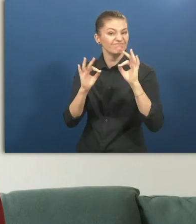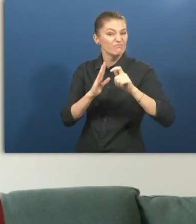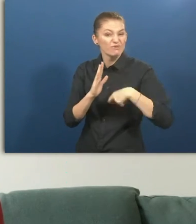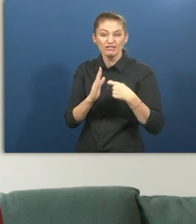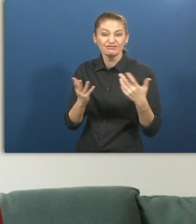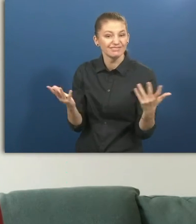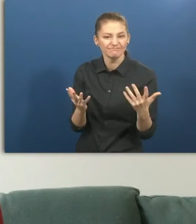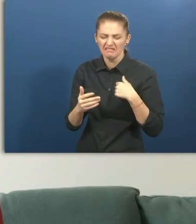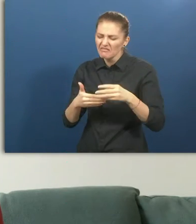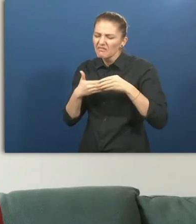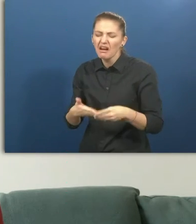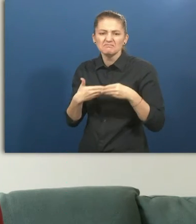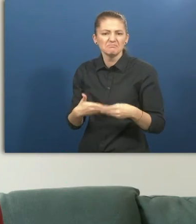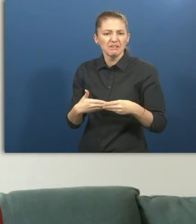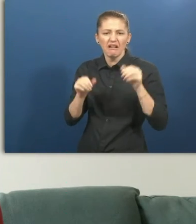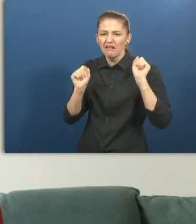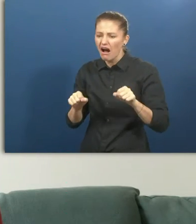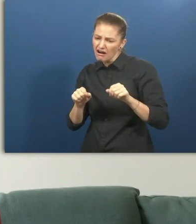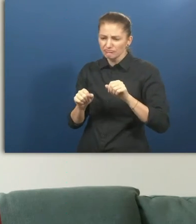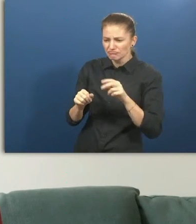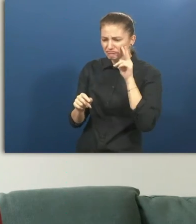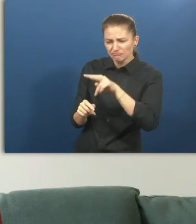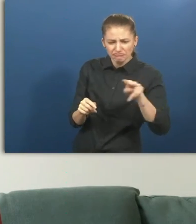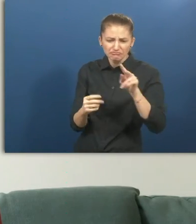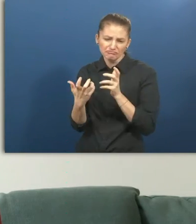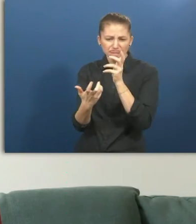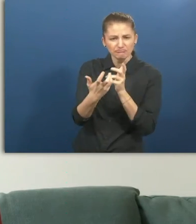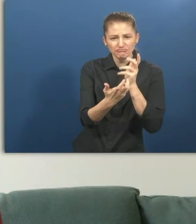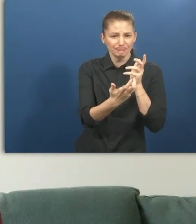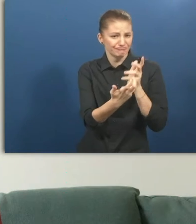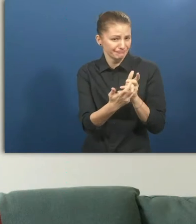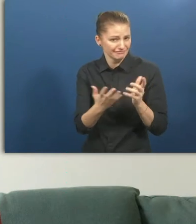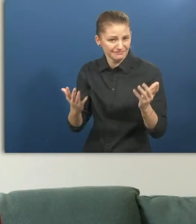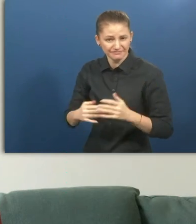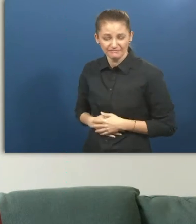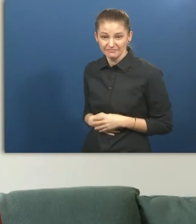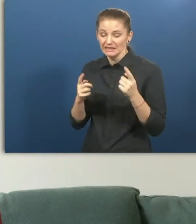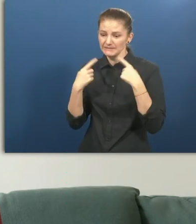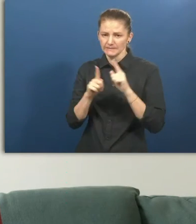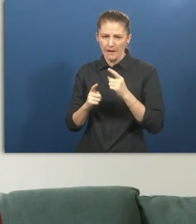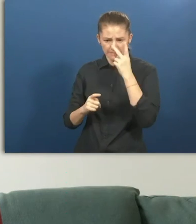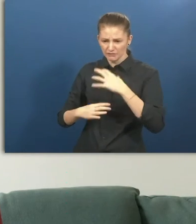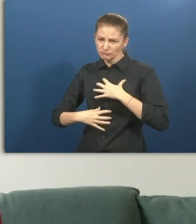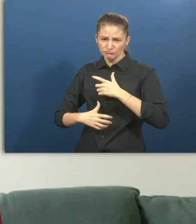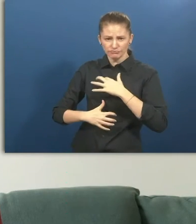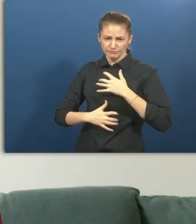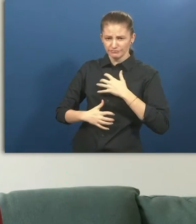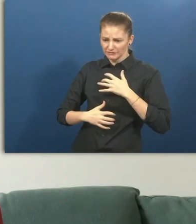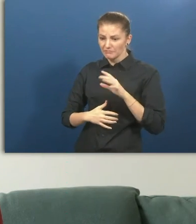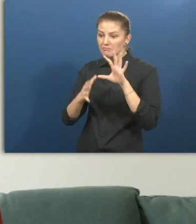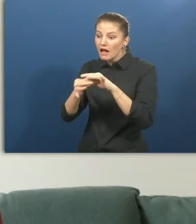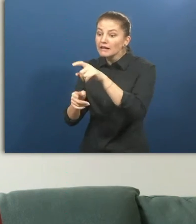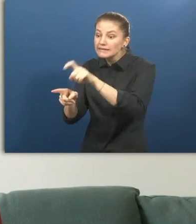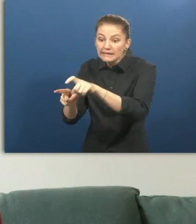The best thing about the project is that we are really flexible and we have an agile approach. This helps us to adjust according to the local reality